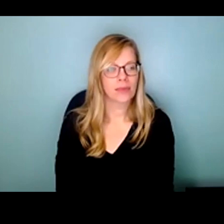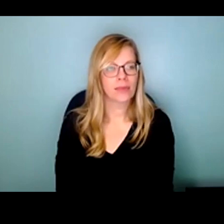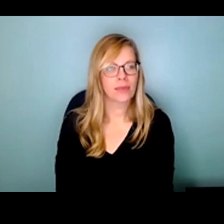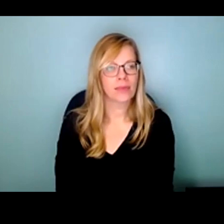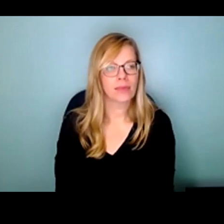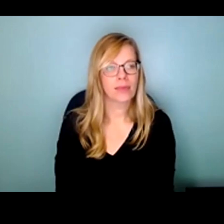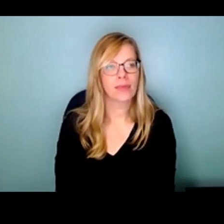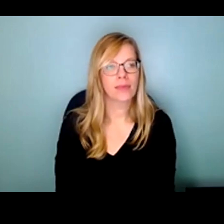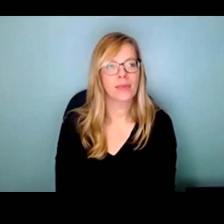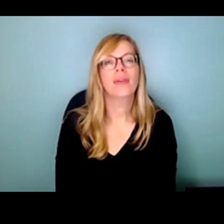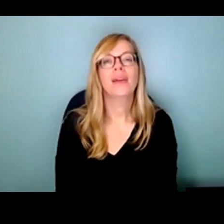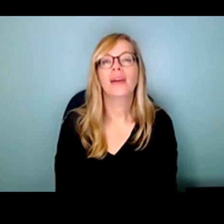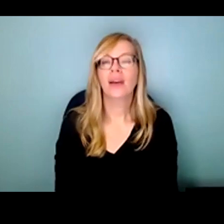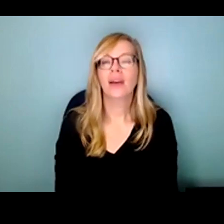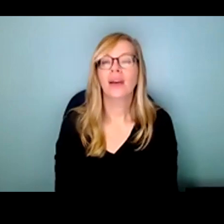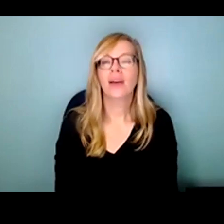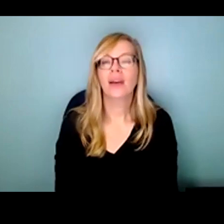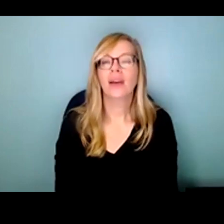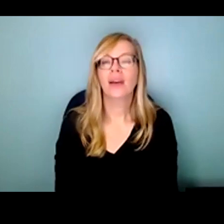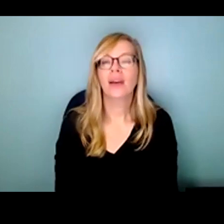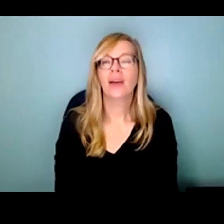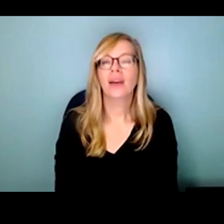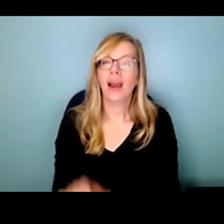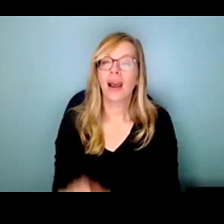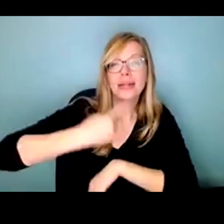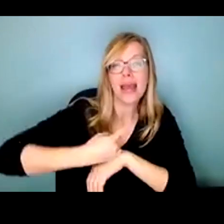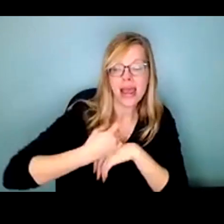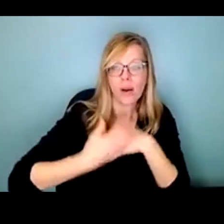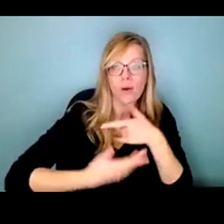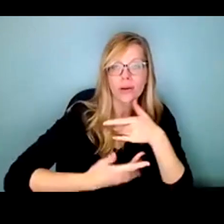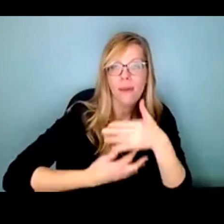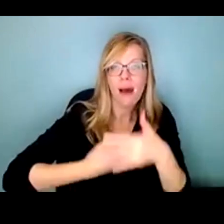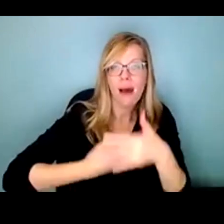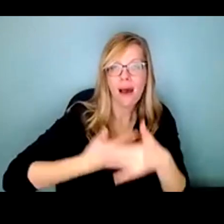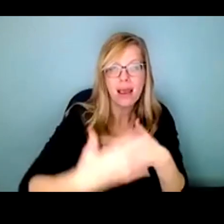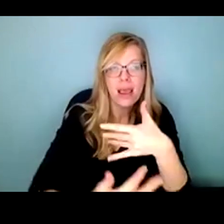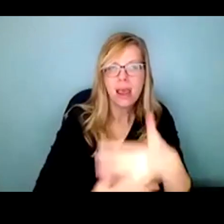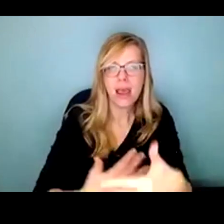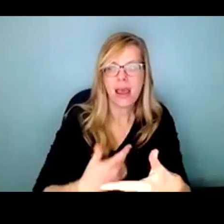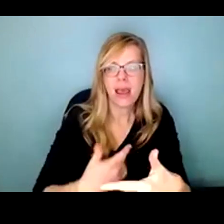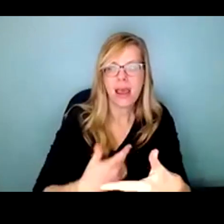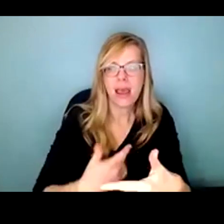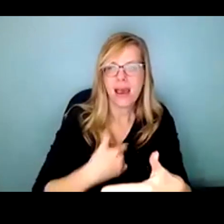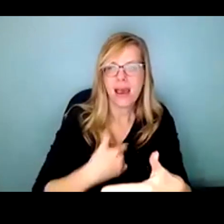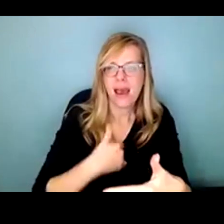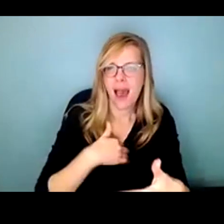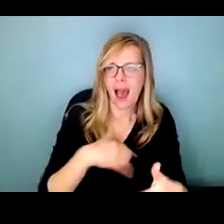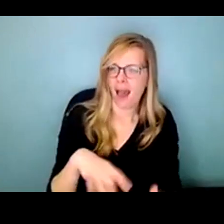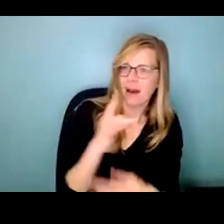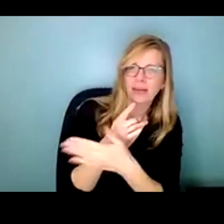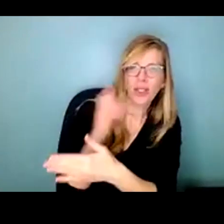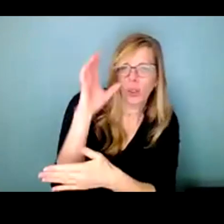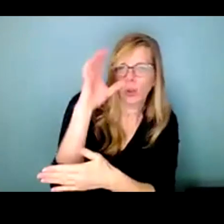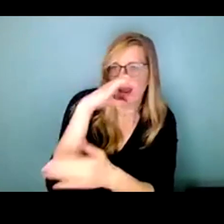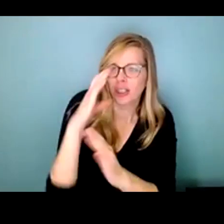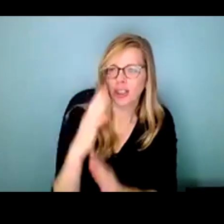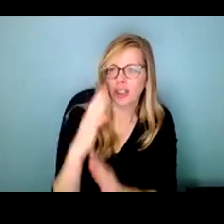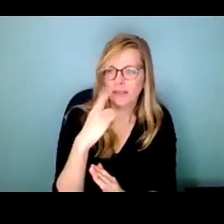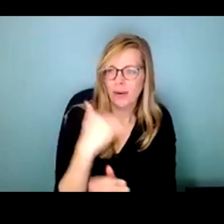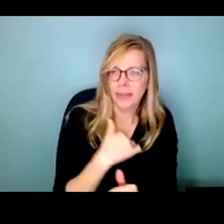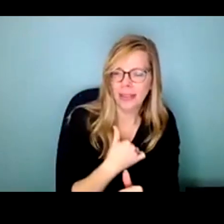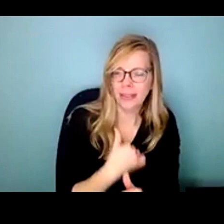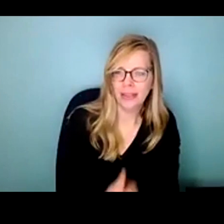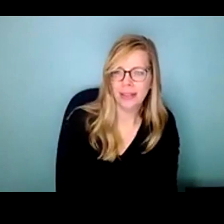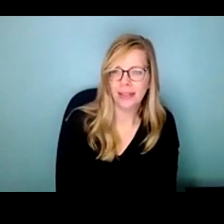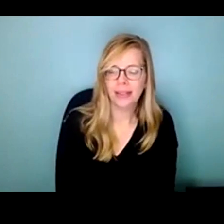And a day goes by And I find that you are a stranger to